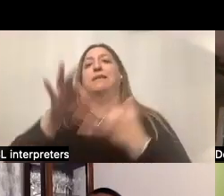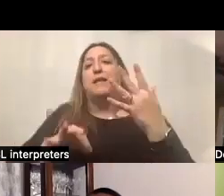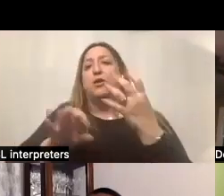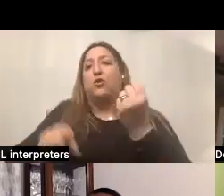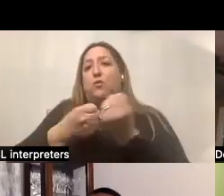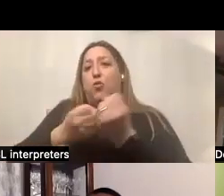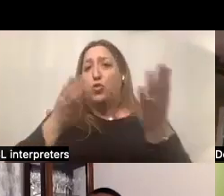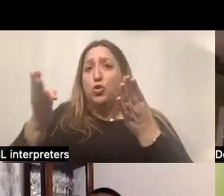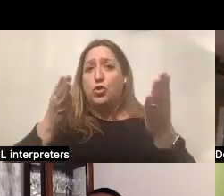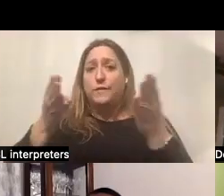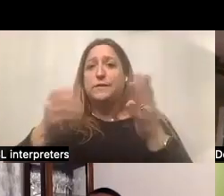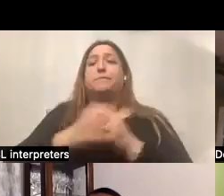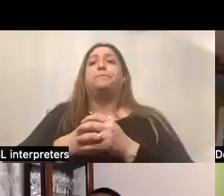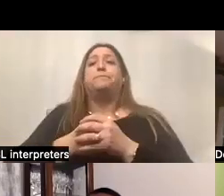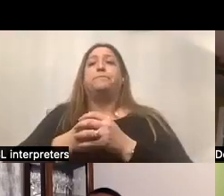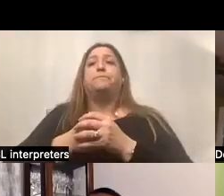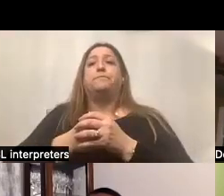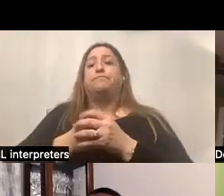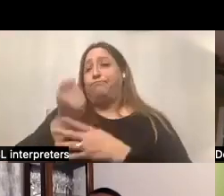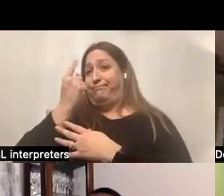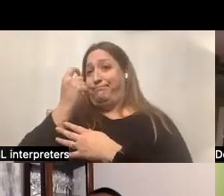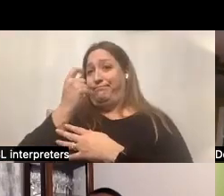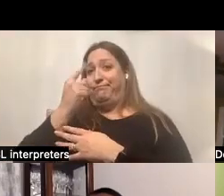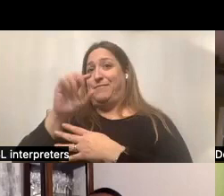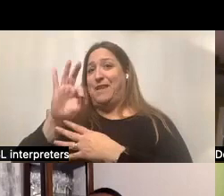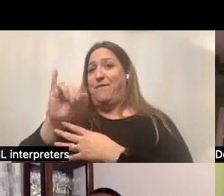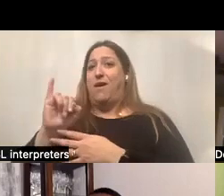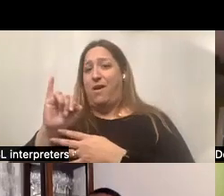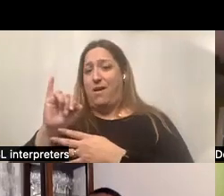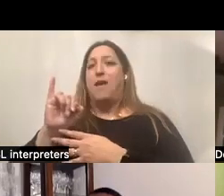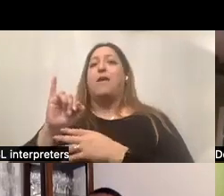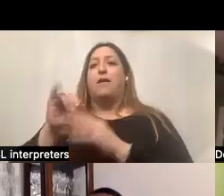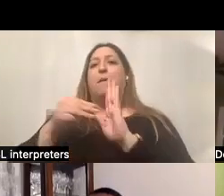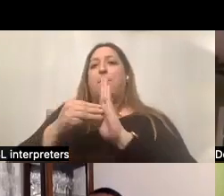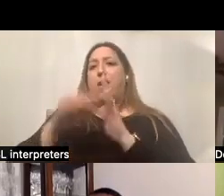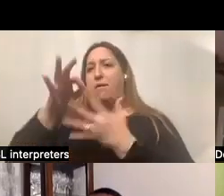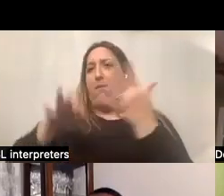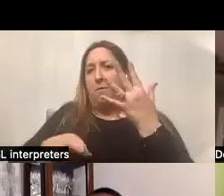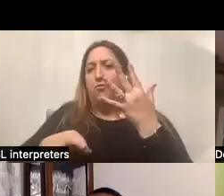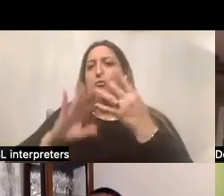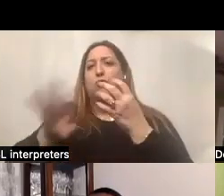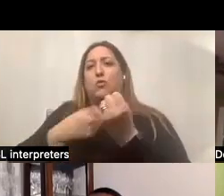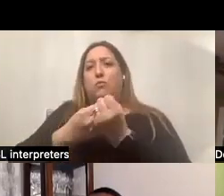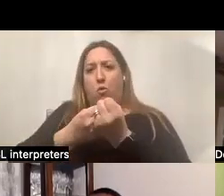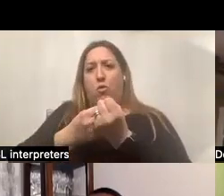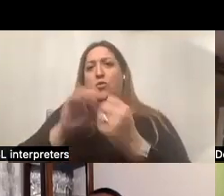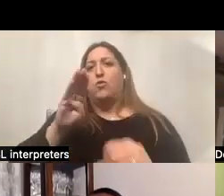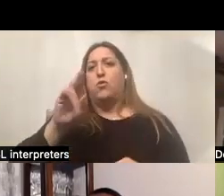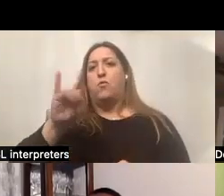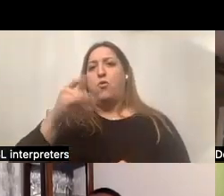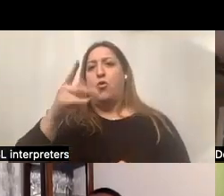services, understanding the FI model options, supports brokerage services,